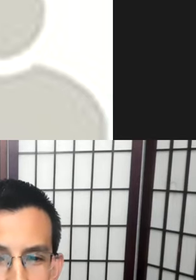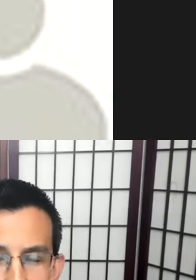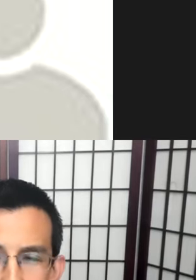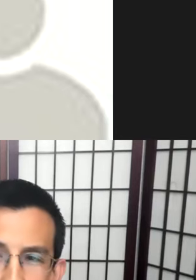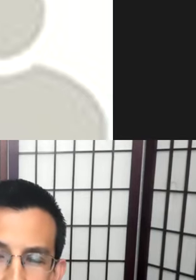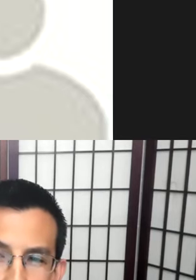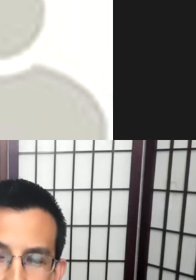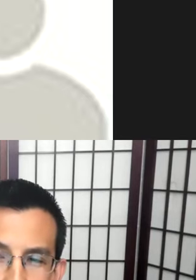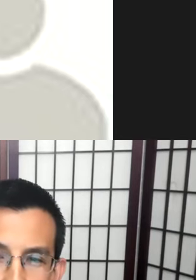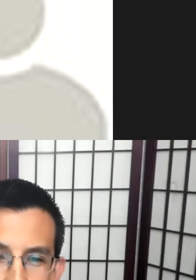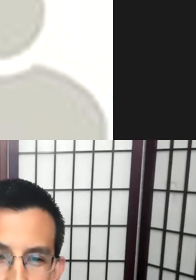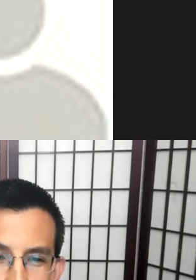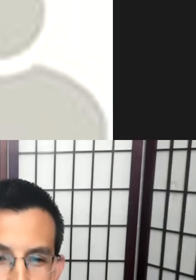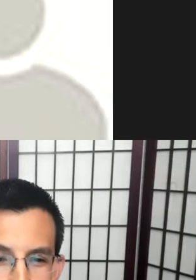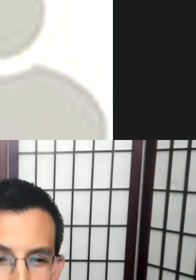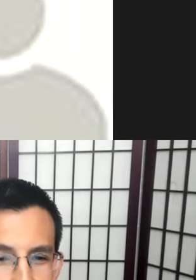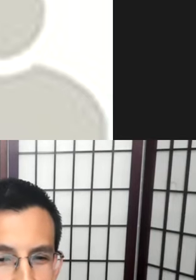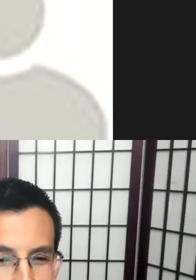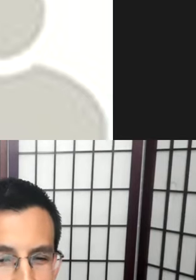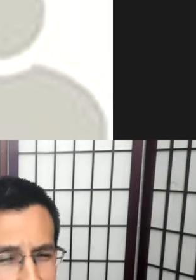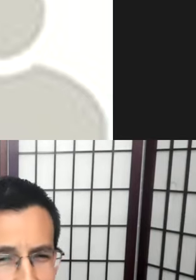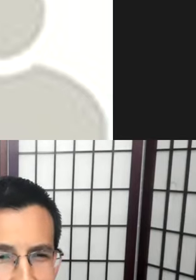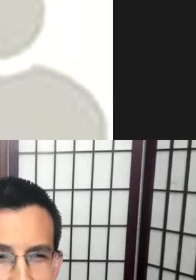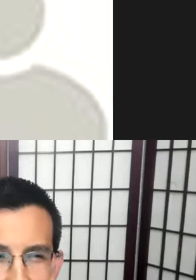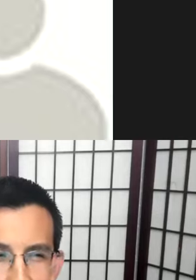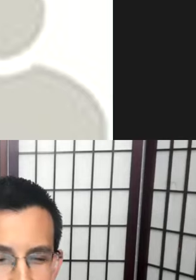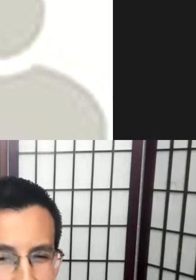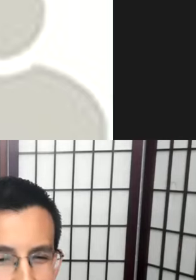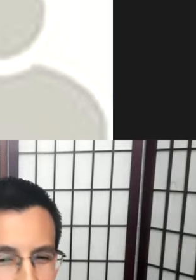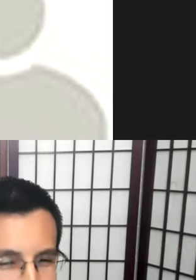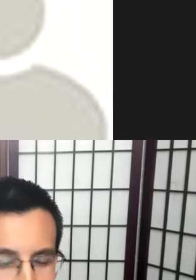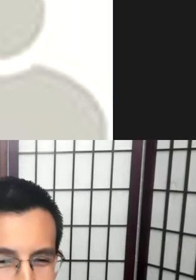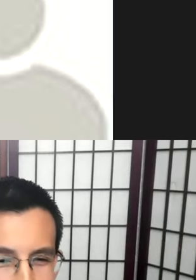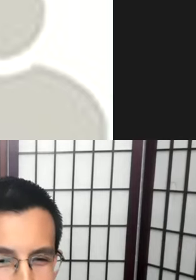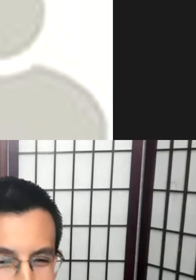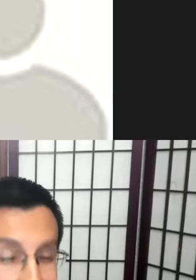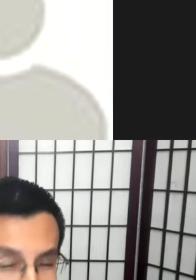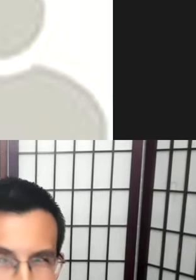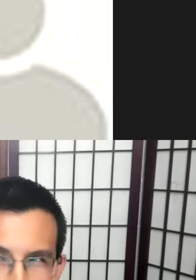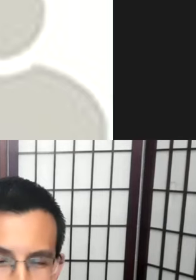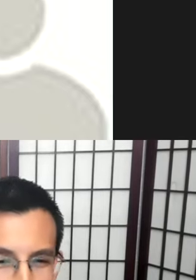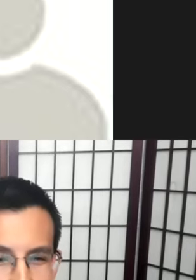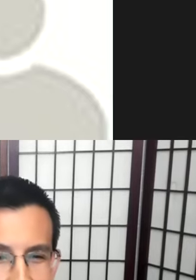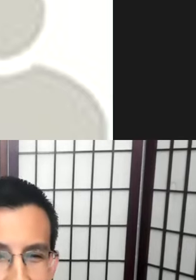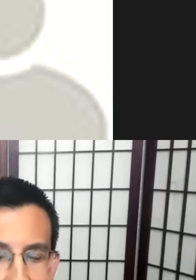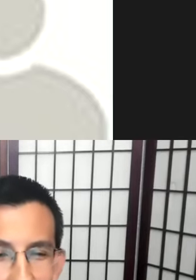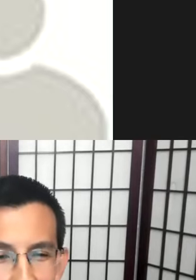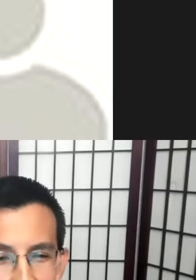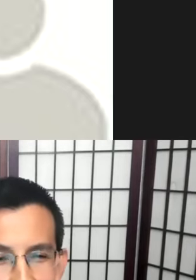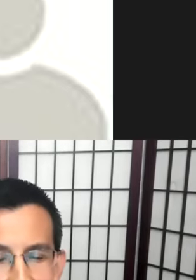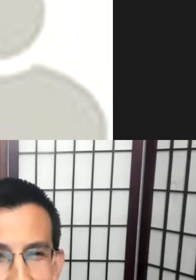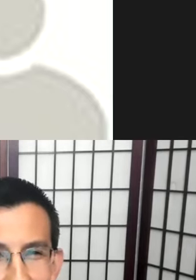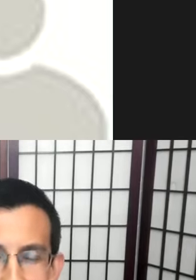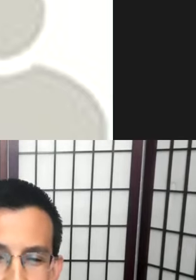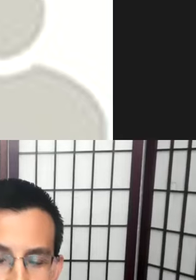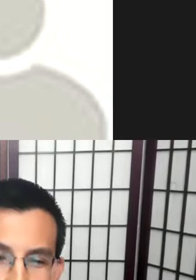Like it's into a situation where some languages are, you know, it's all extinct languages are extinct but some languages extinct languages are more extinct than others.